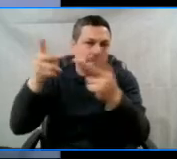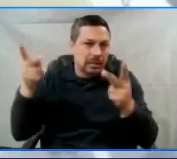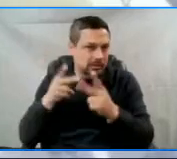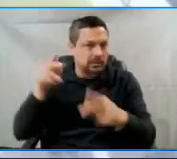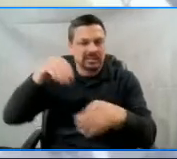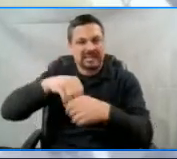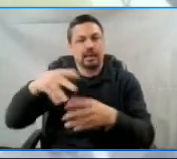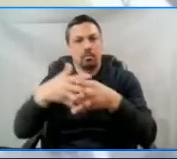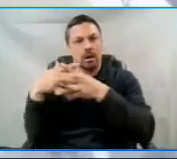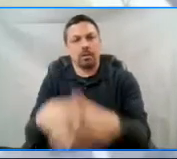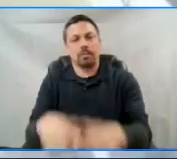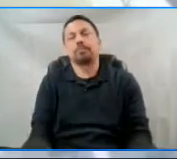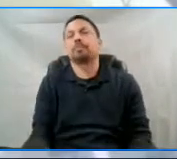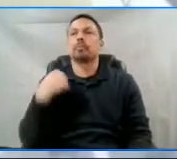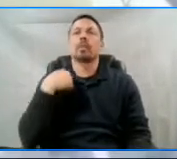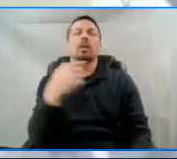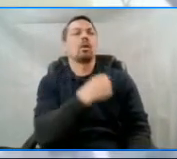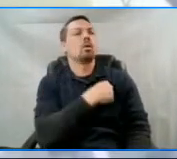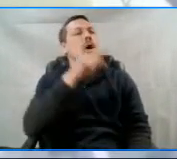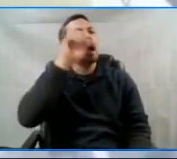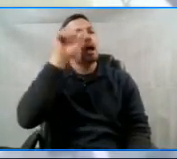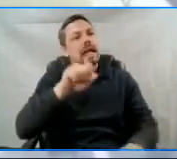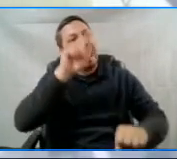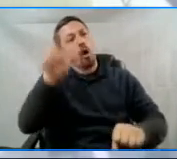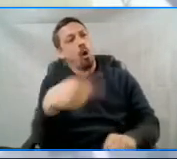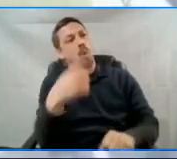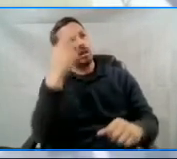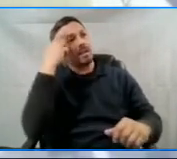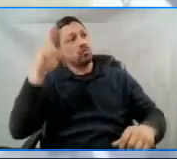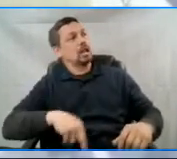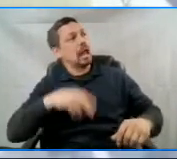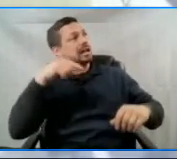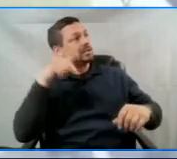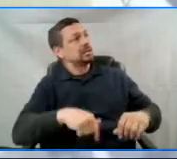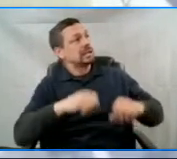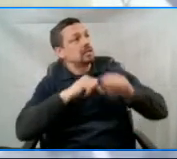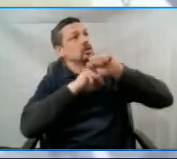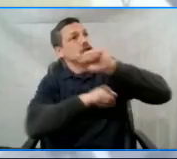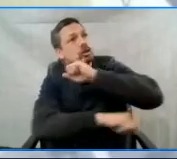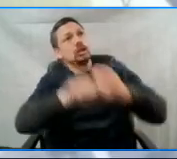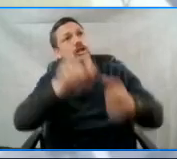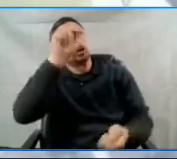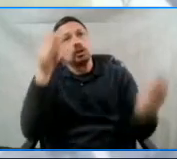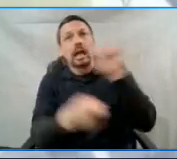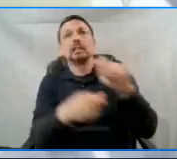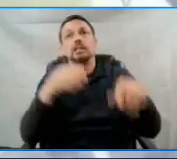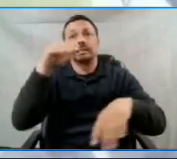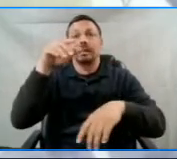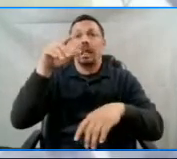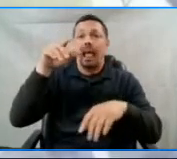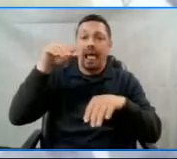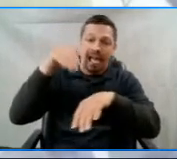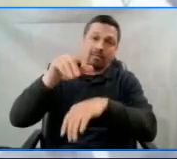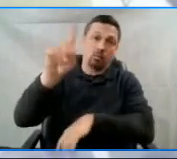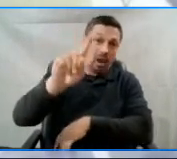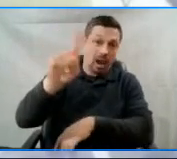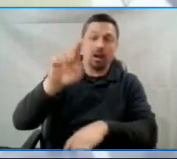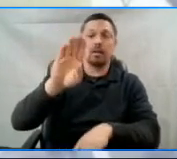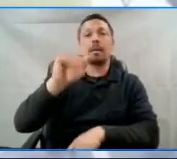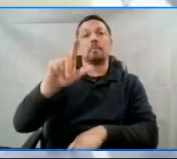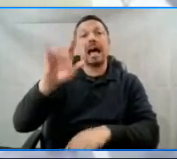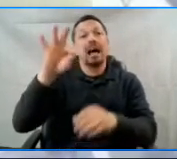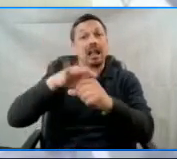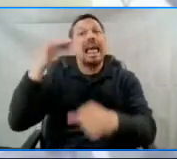We can only realize these bold structural triumphs of the ballot if the ballot measure process is available to us.